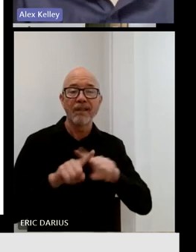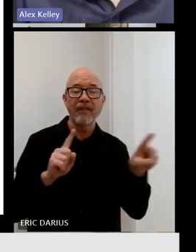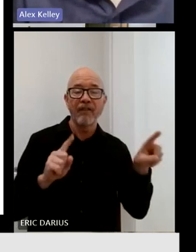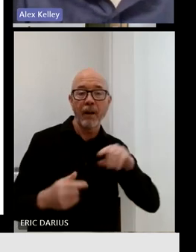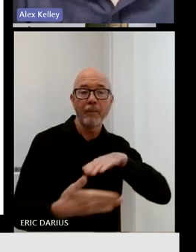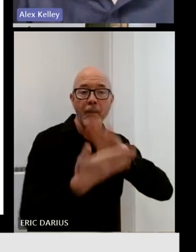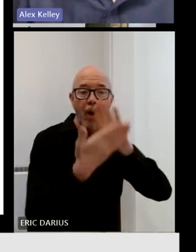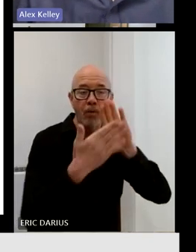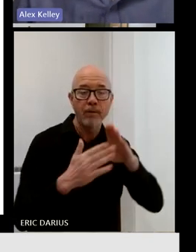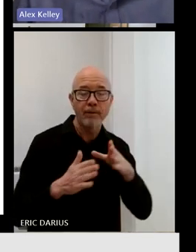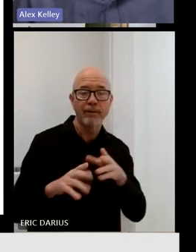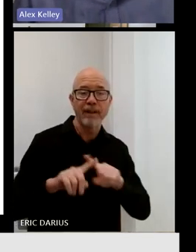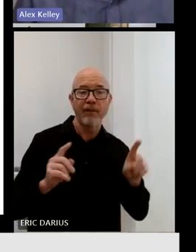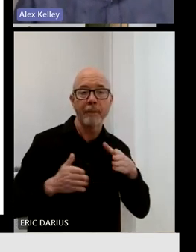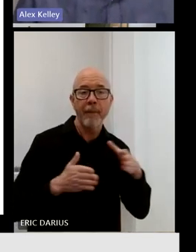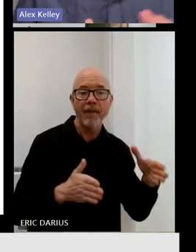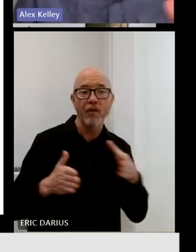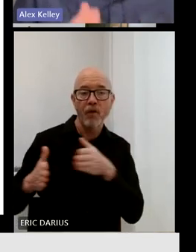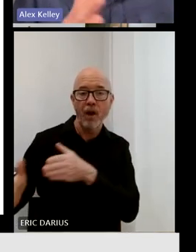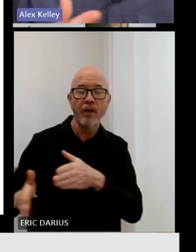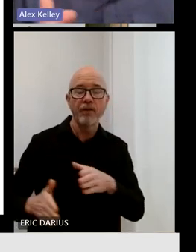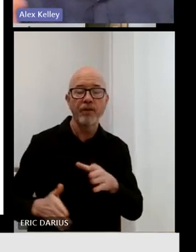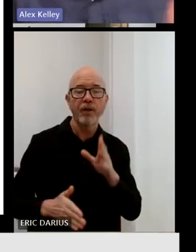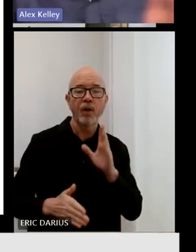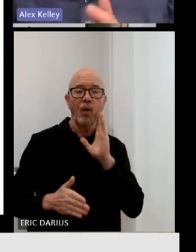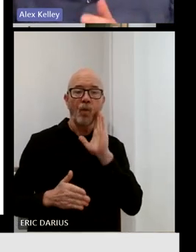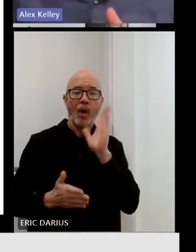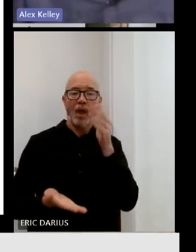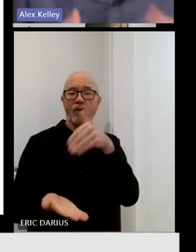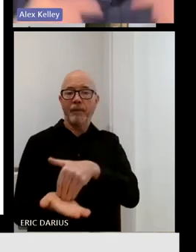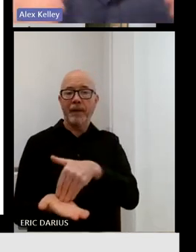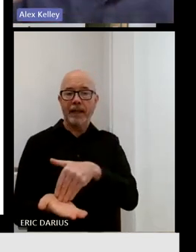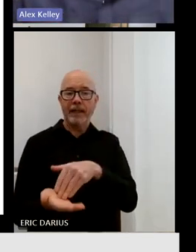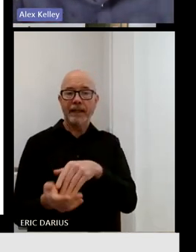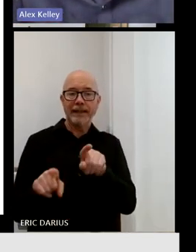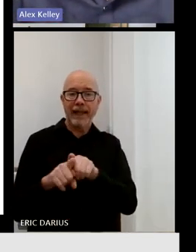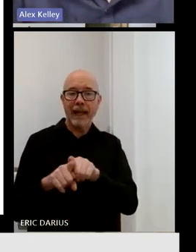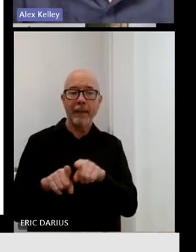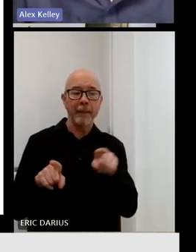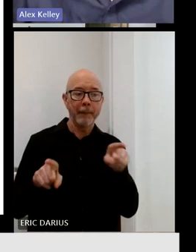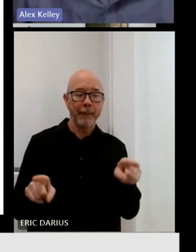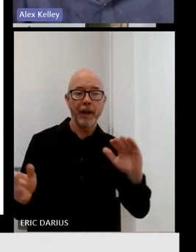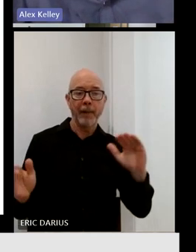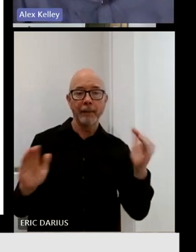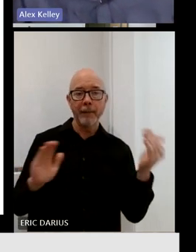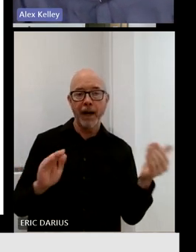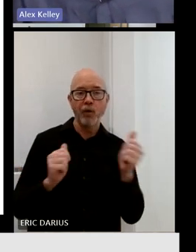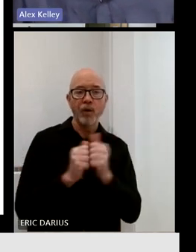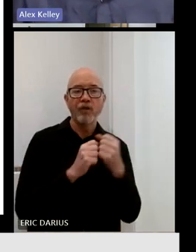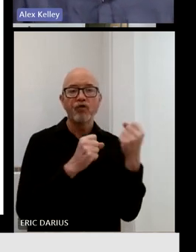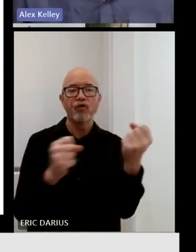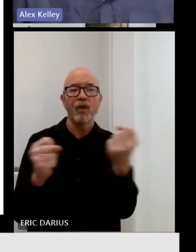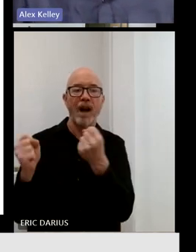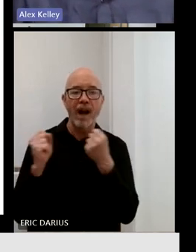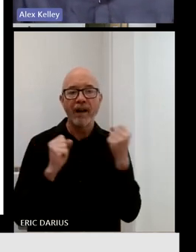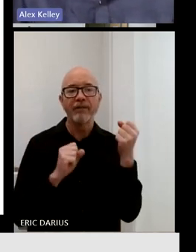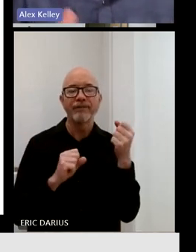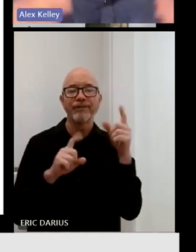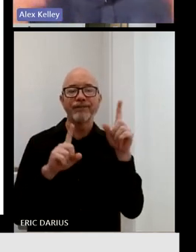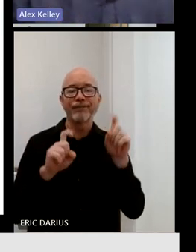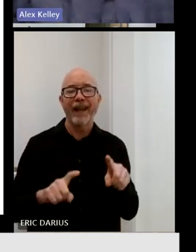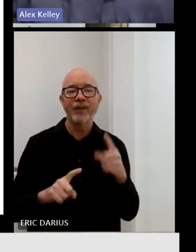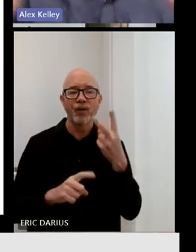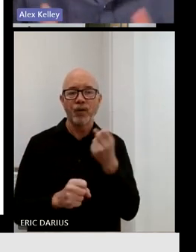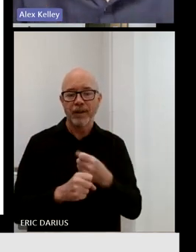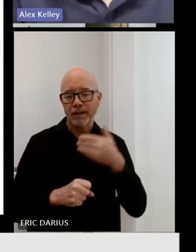the 2022 methodology so that you have exactly the same data to compare it to, do the drive test every two years. We laid